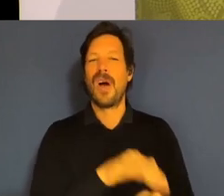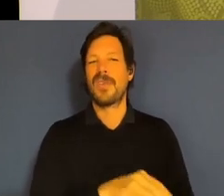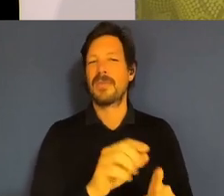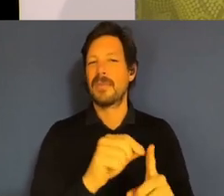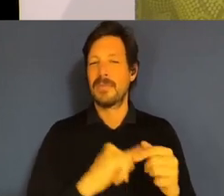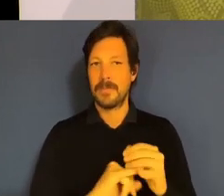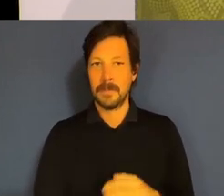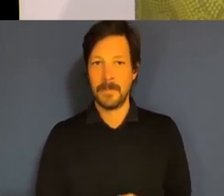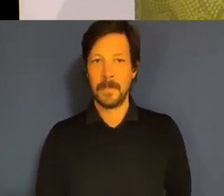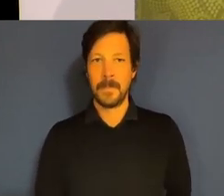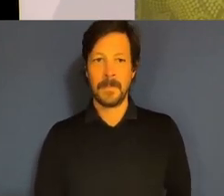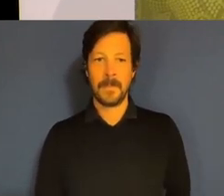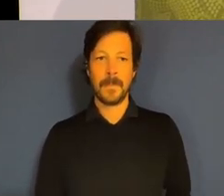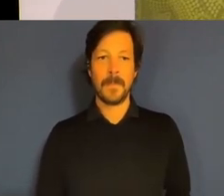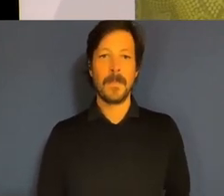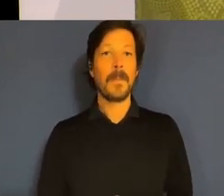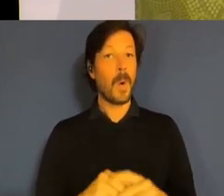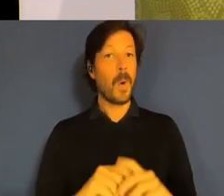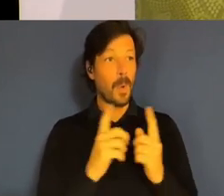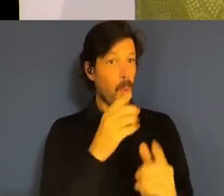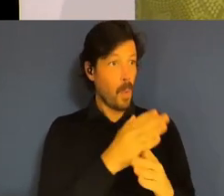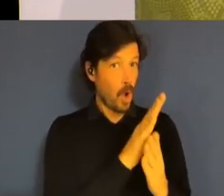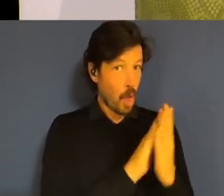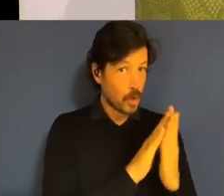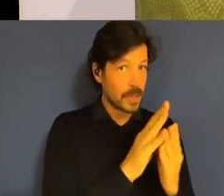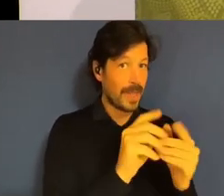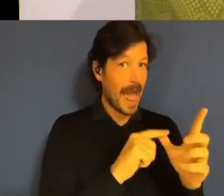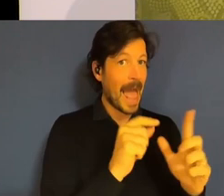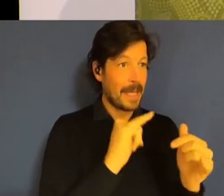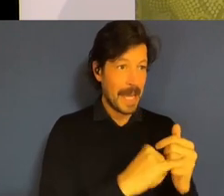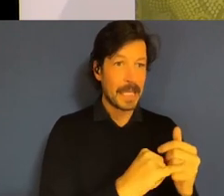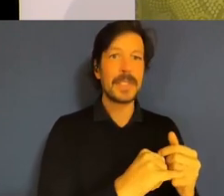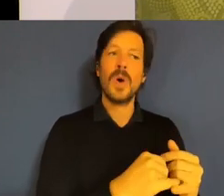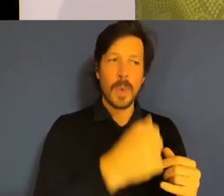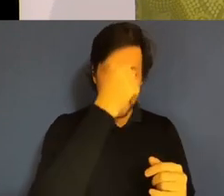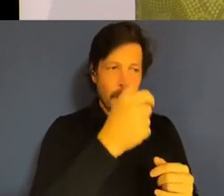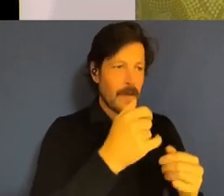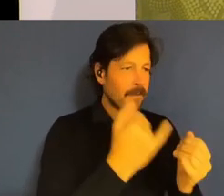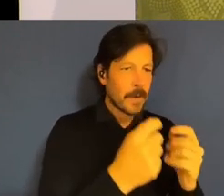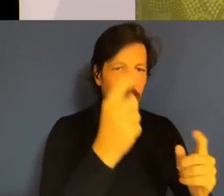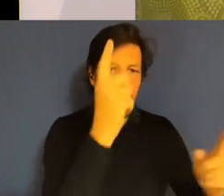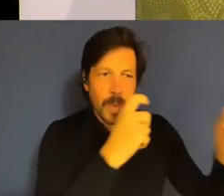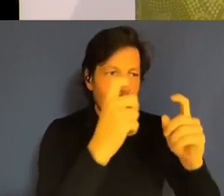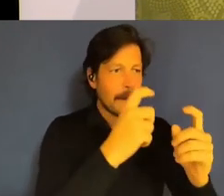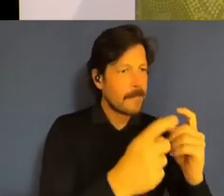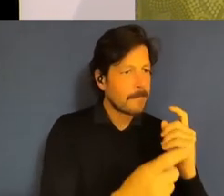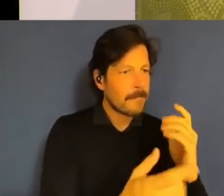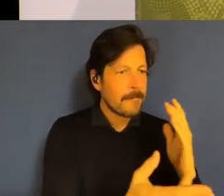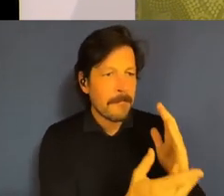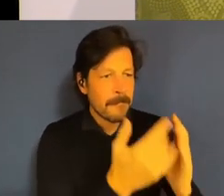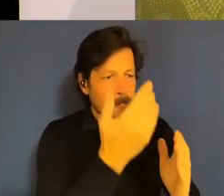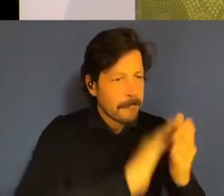that know, that work closely with the APS, see the hard-working, problem-solving, creative-thinking, technical experts, national leaders